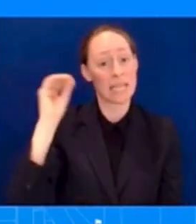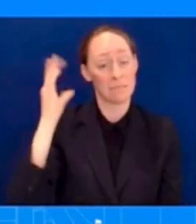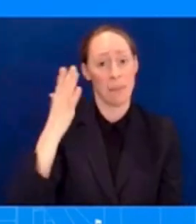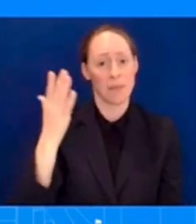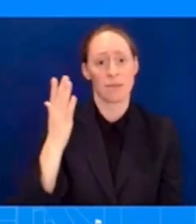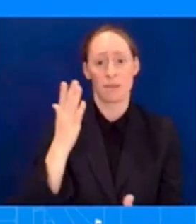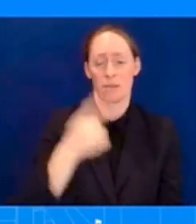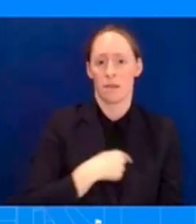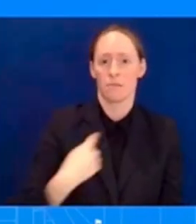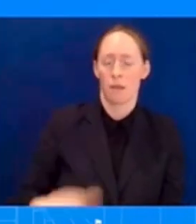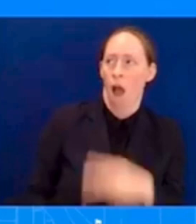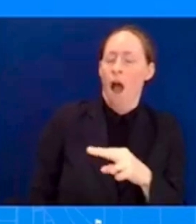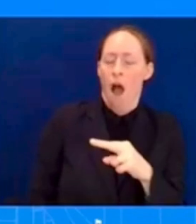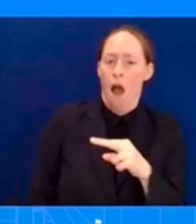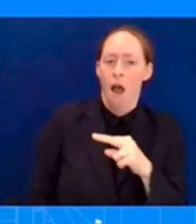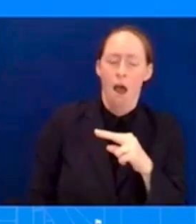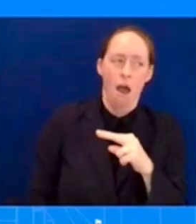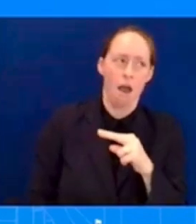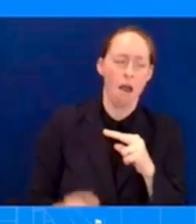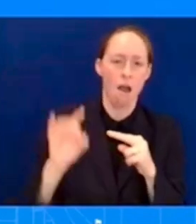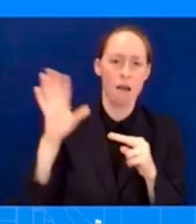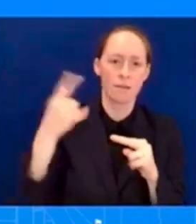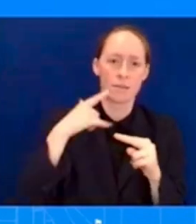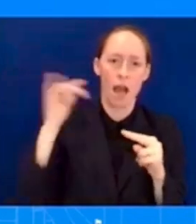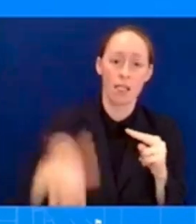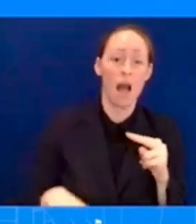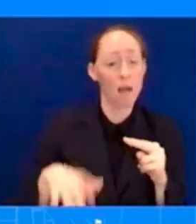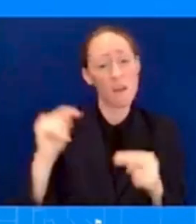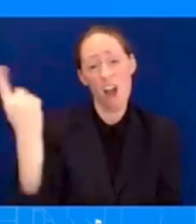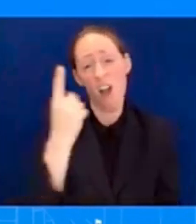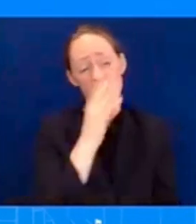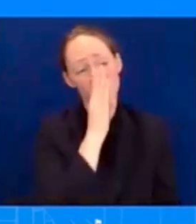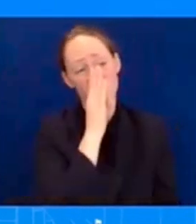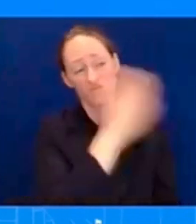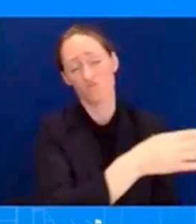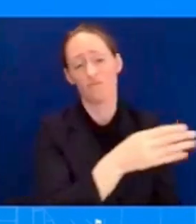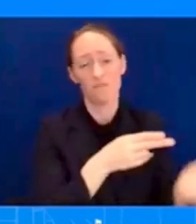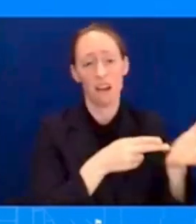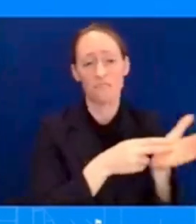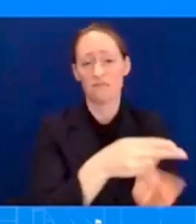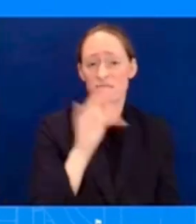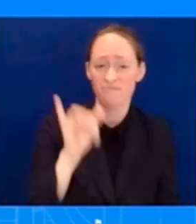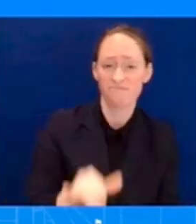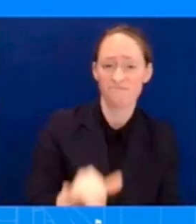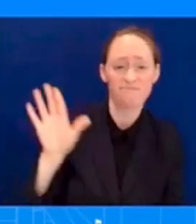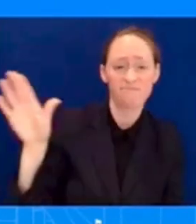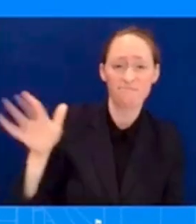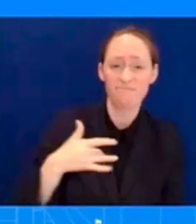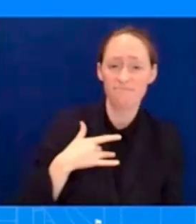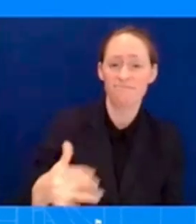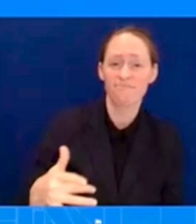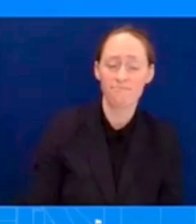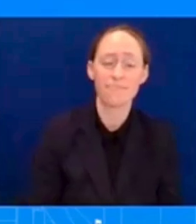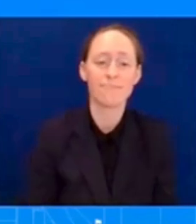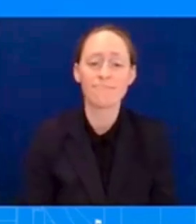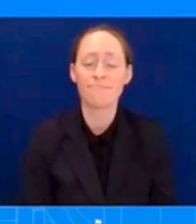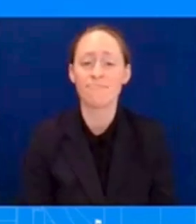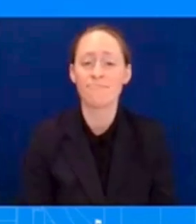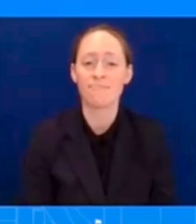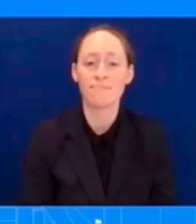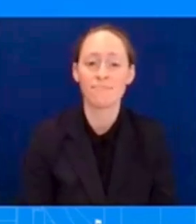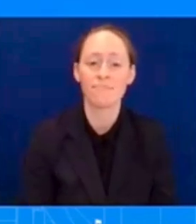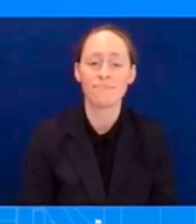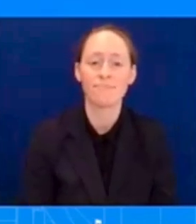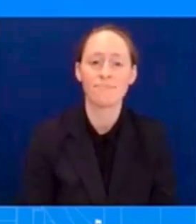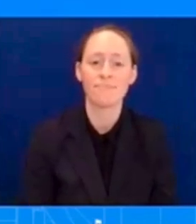comments. So the President believes that diplomacy, including the recent high-level engagements undertaken by U.S. officials over the past few